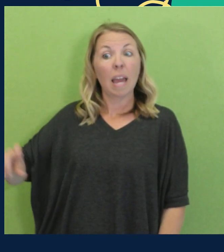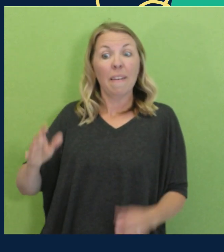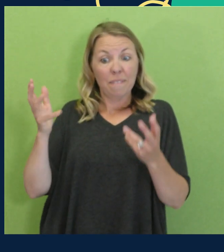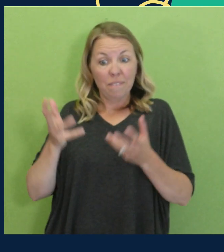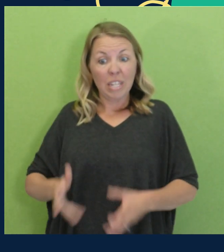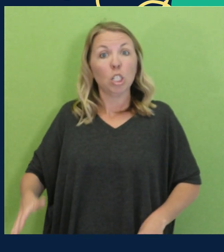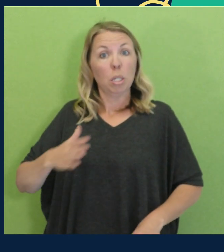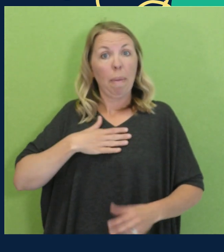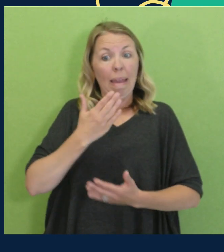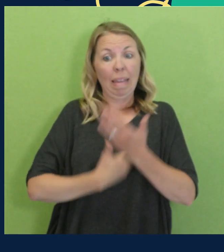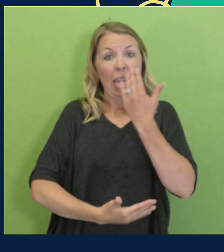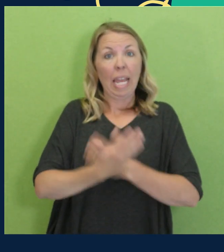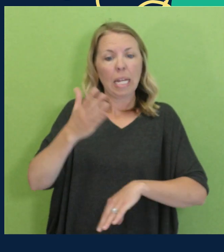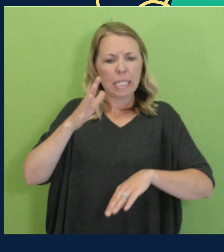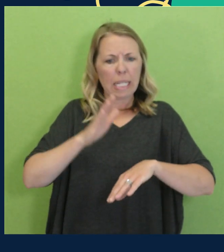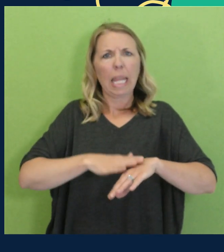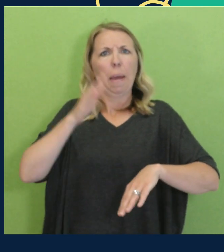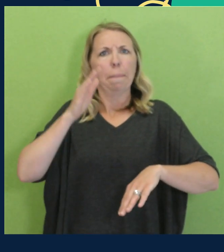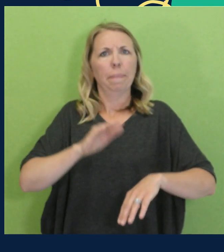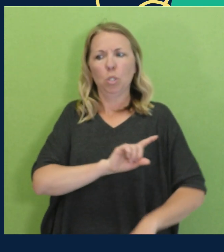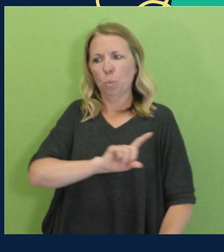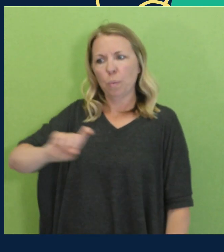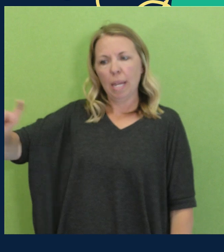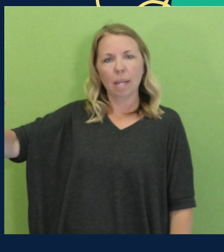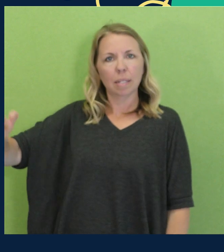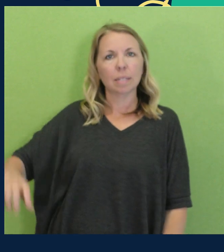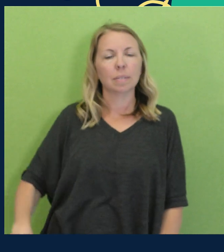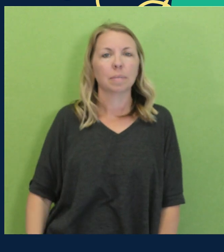after slapping my hand.